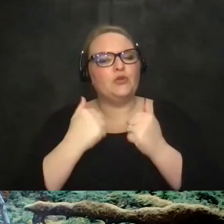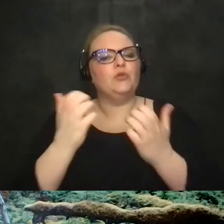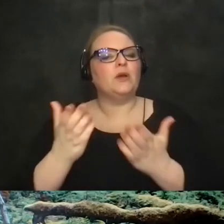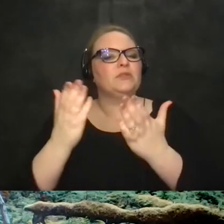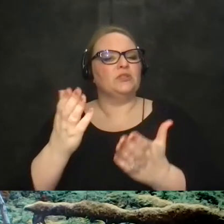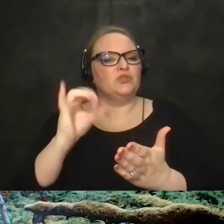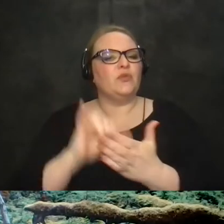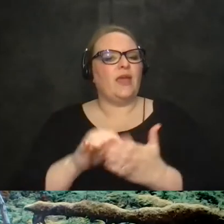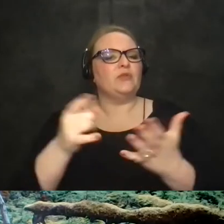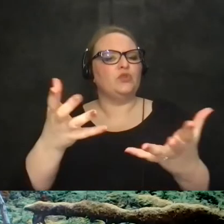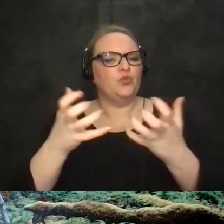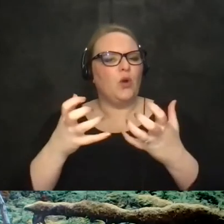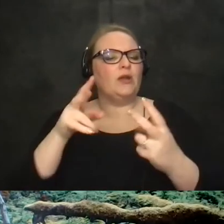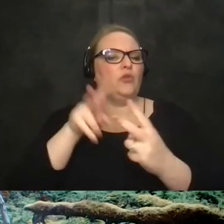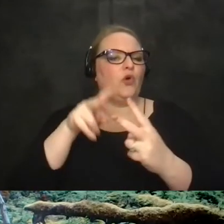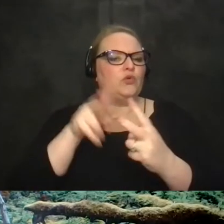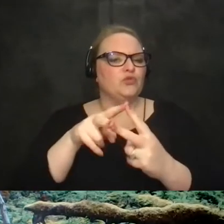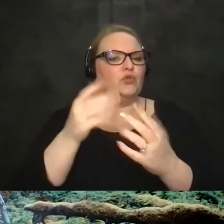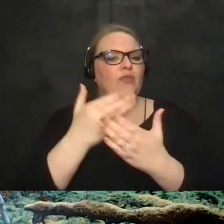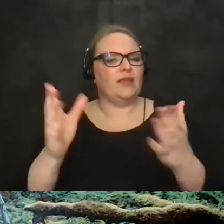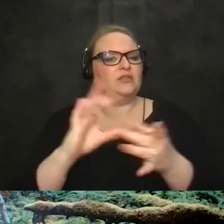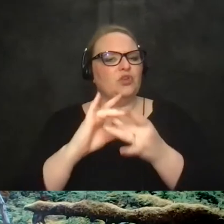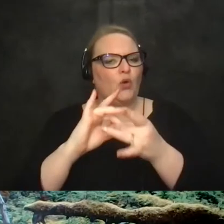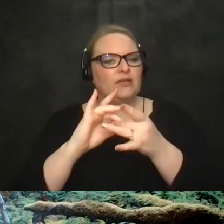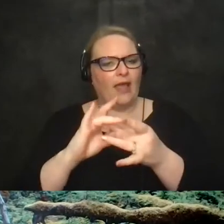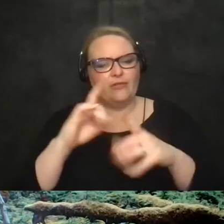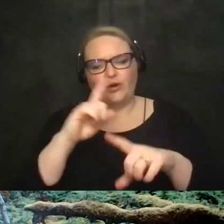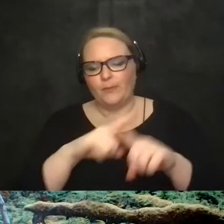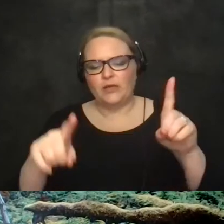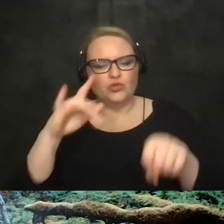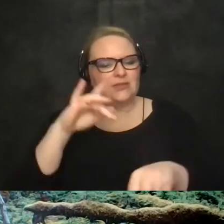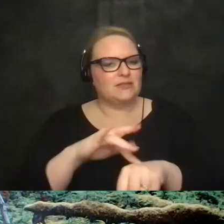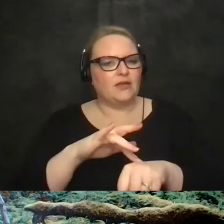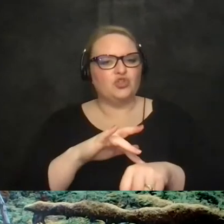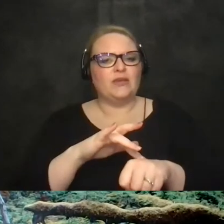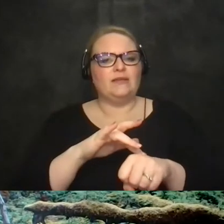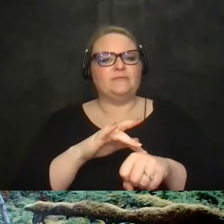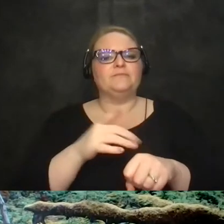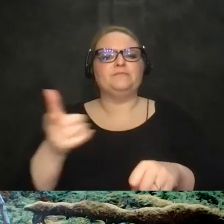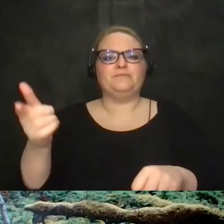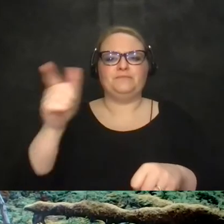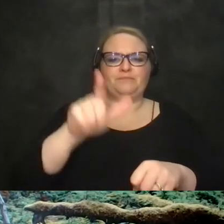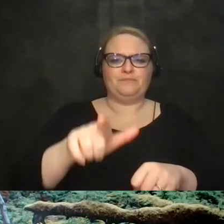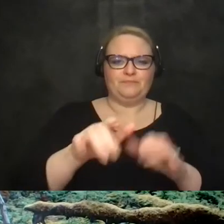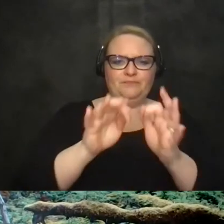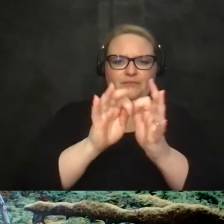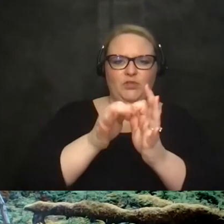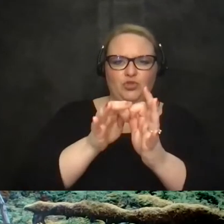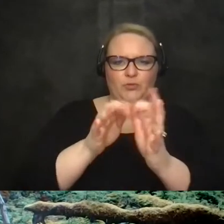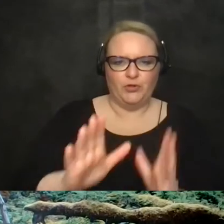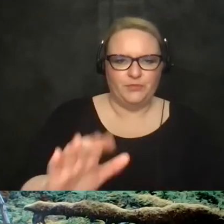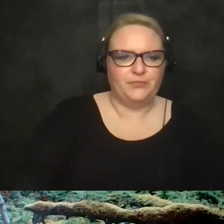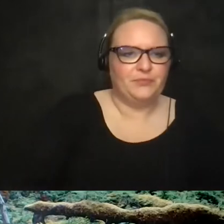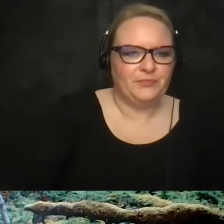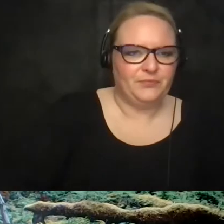that's that's what you want when those two things go together but i'm just touching on the issue of remote work and virtual work i have to say we are really